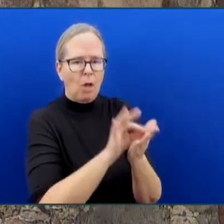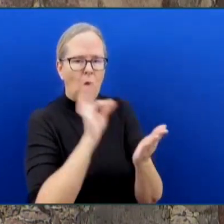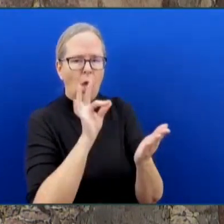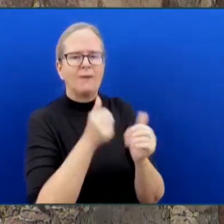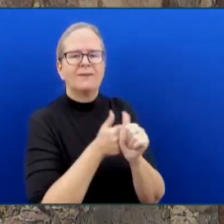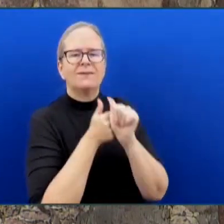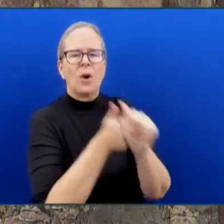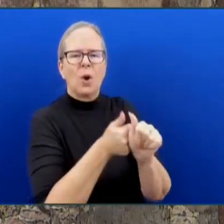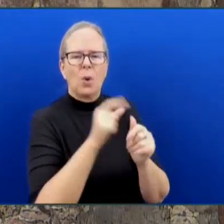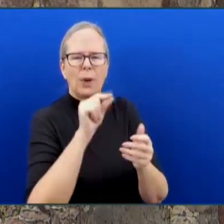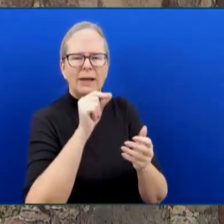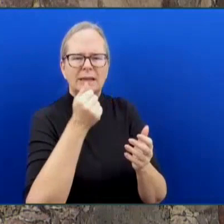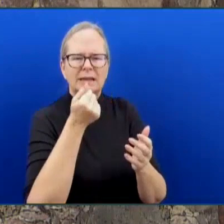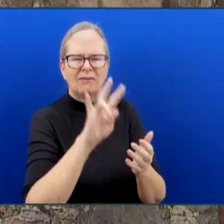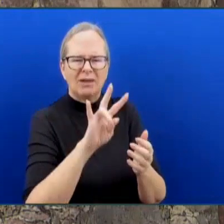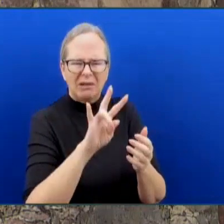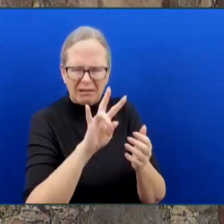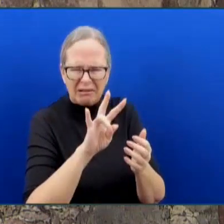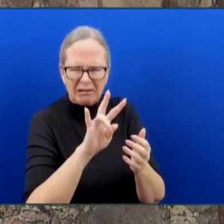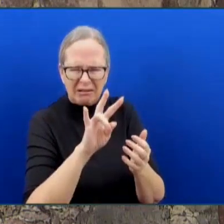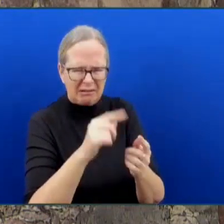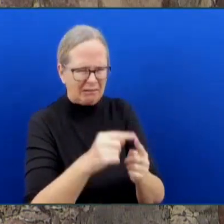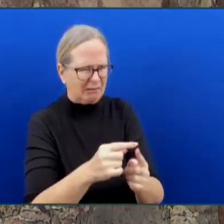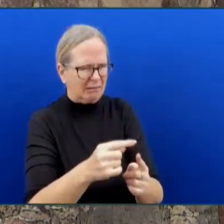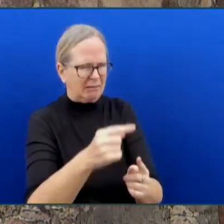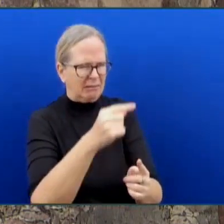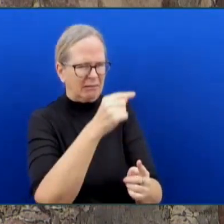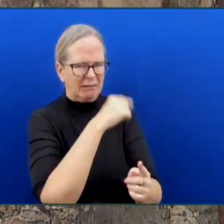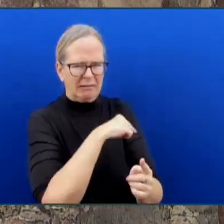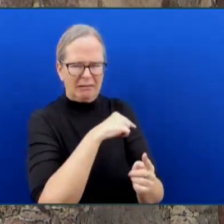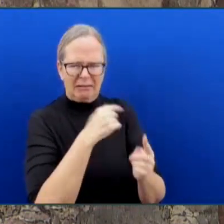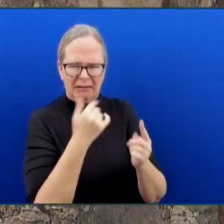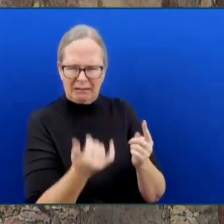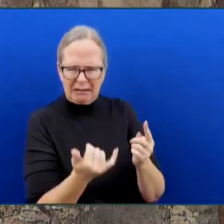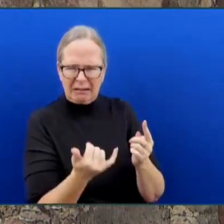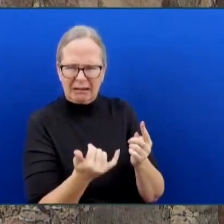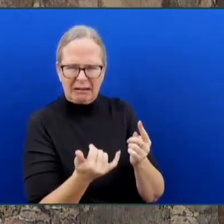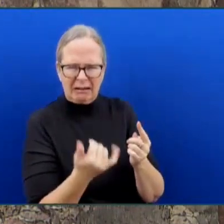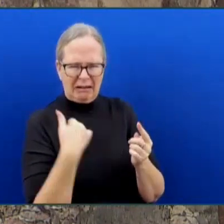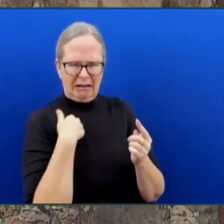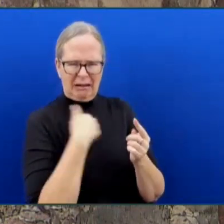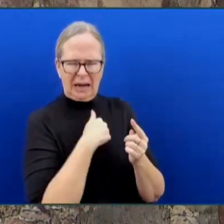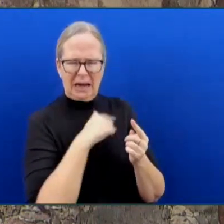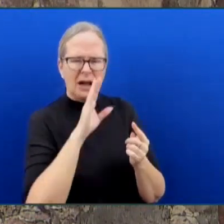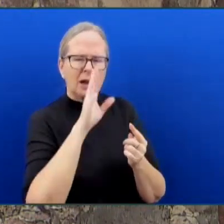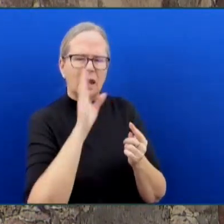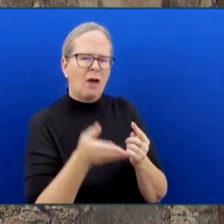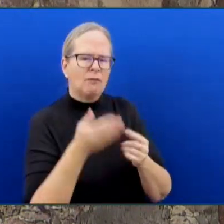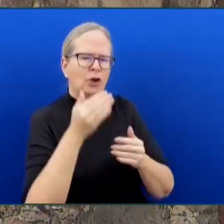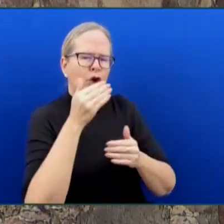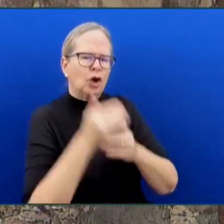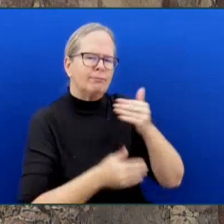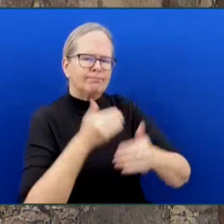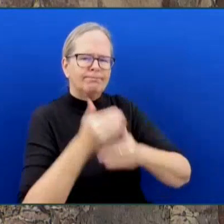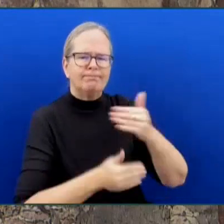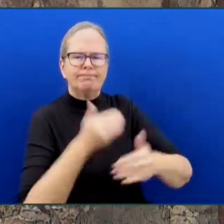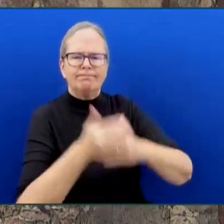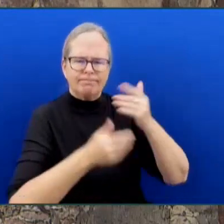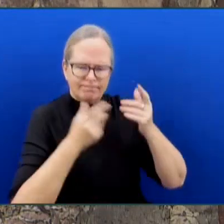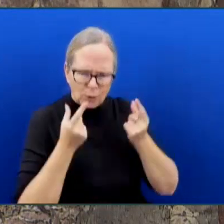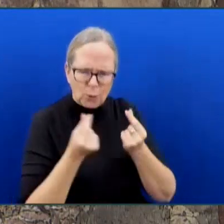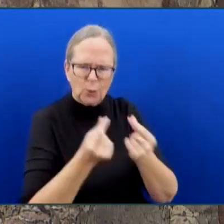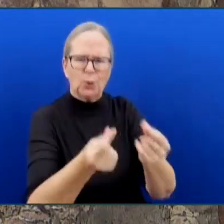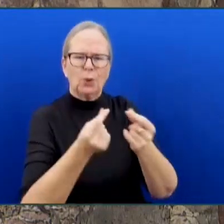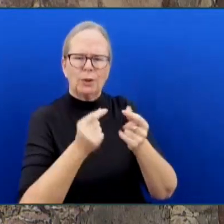never have ever taken another step to take action to fight climate change in this province. And if